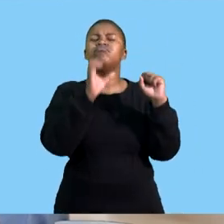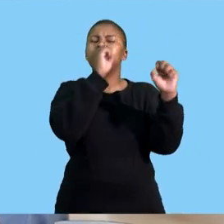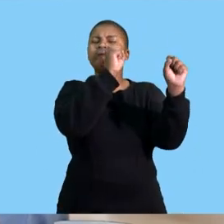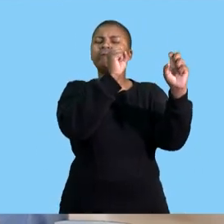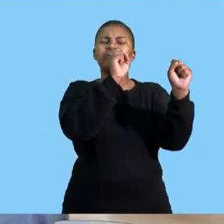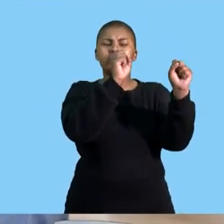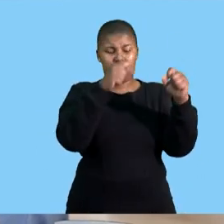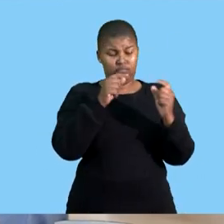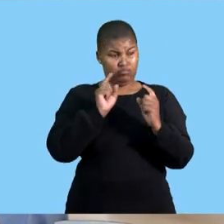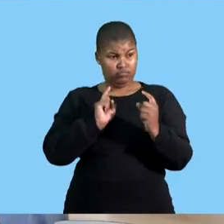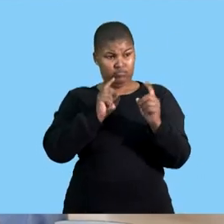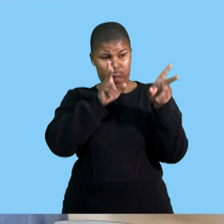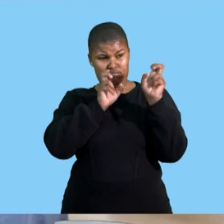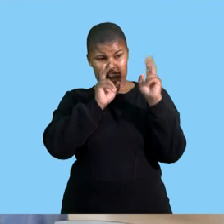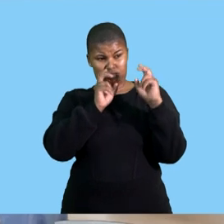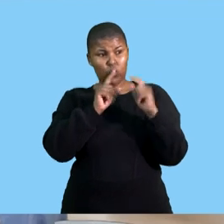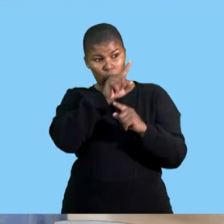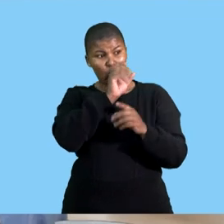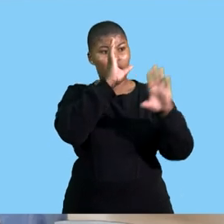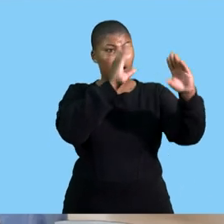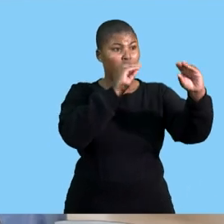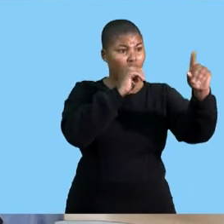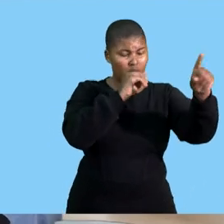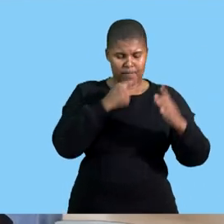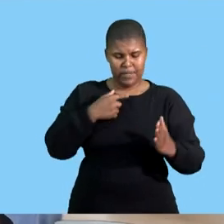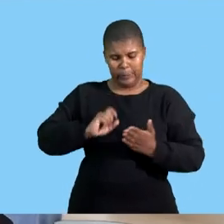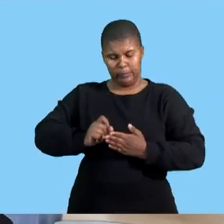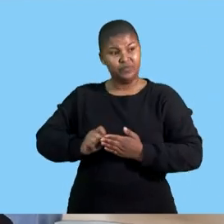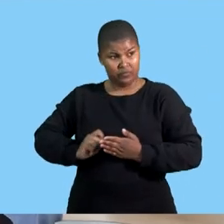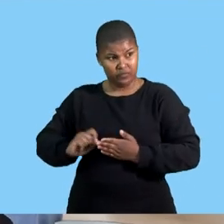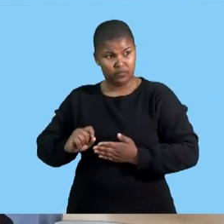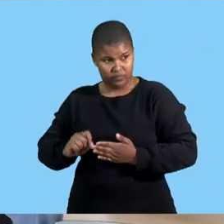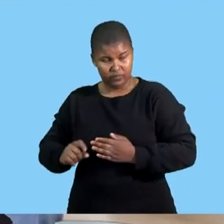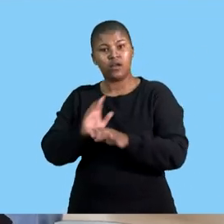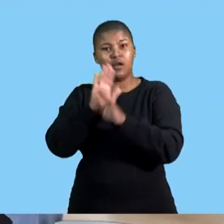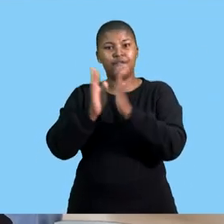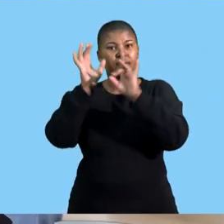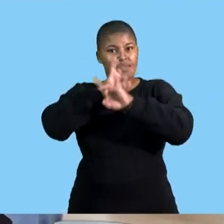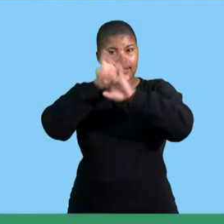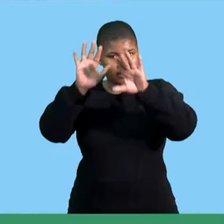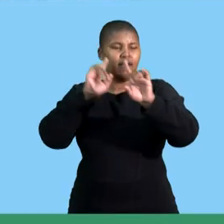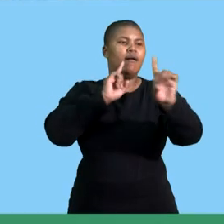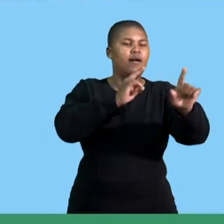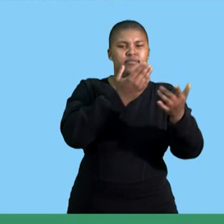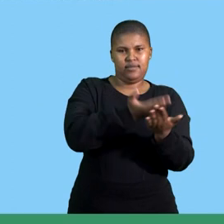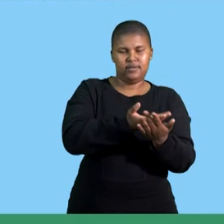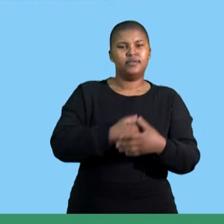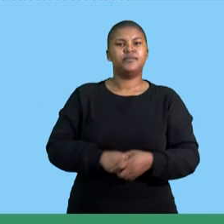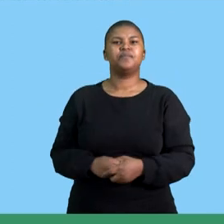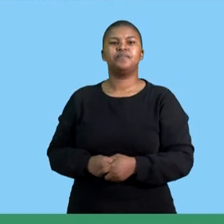asking you write down the keynotes and then you respond to the questions that have been have been posed answer clearly